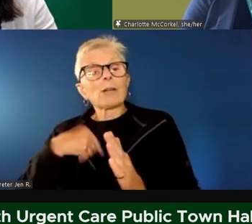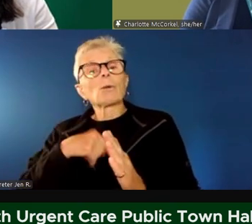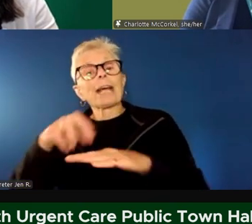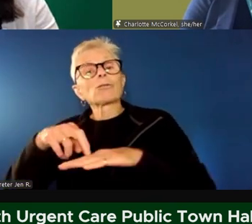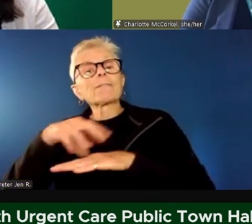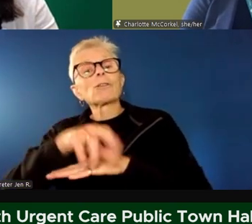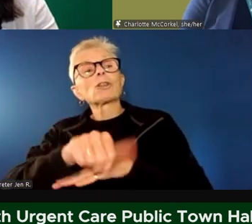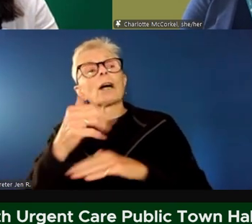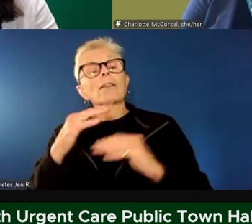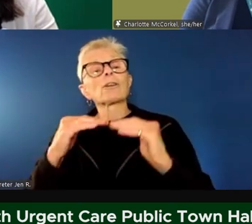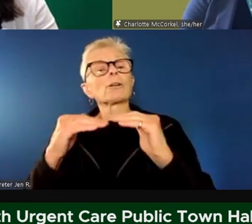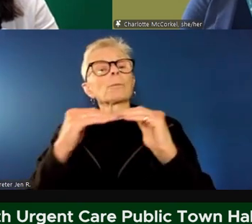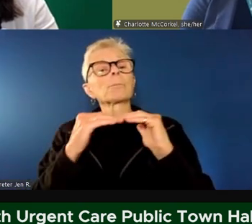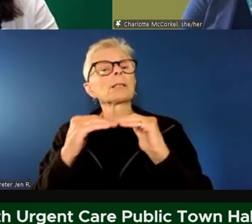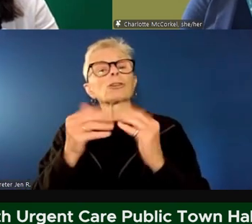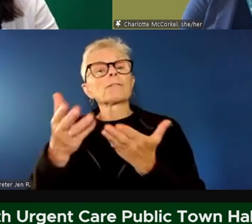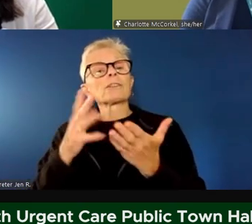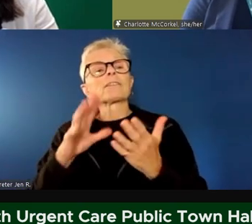community.